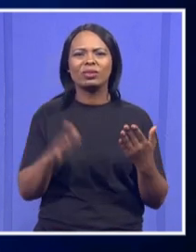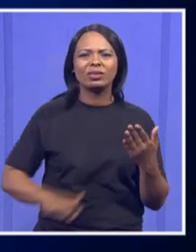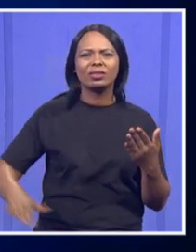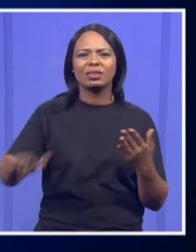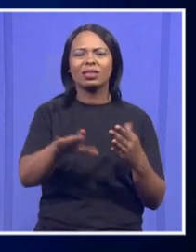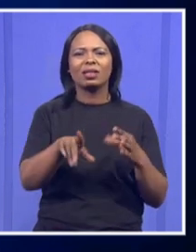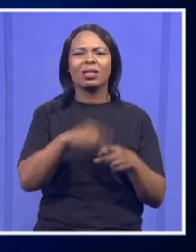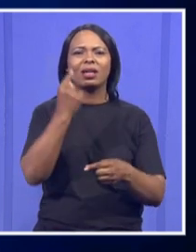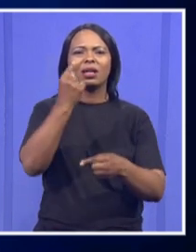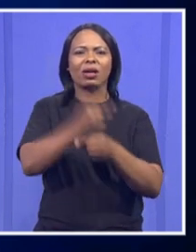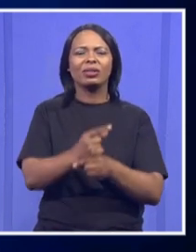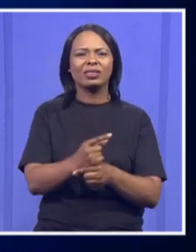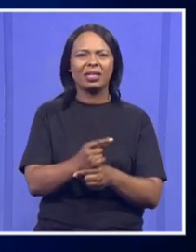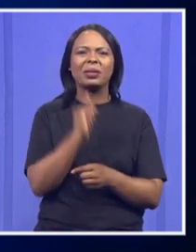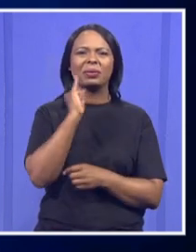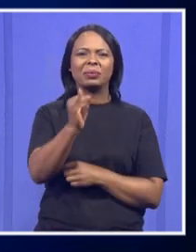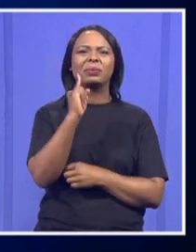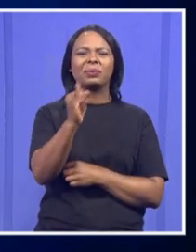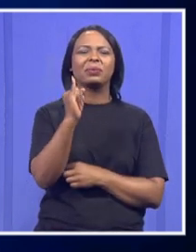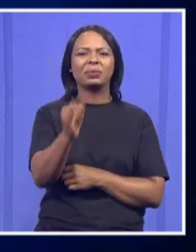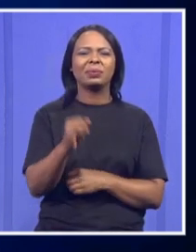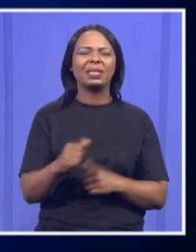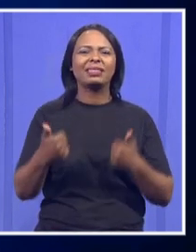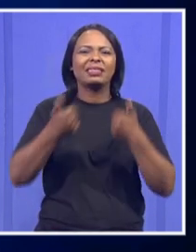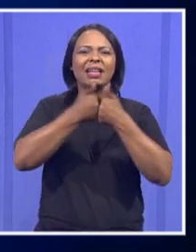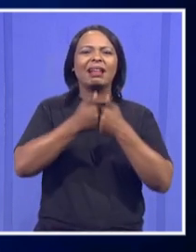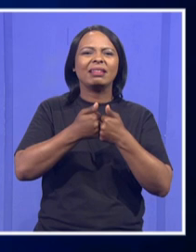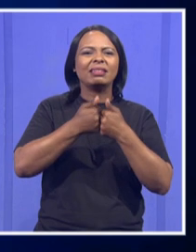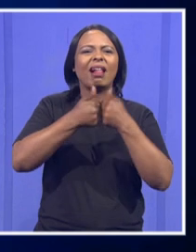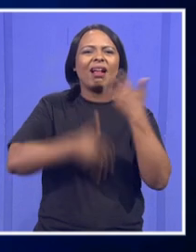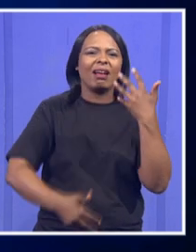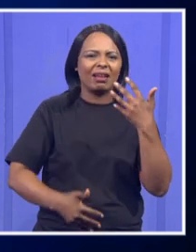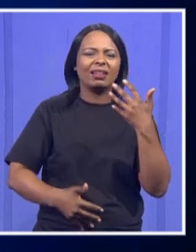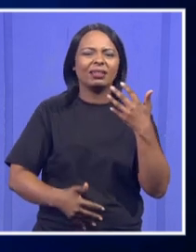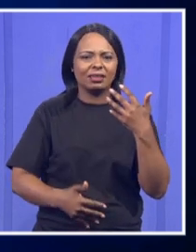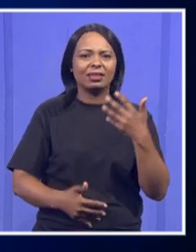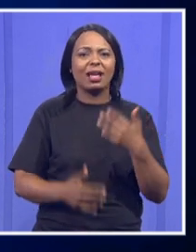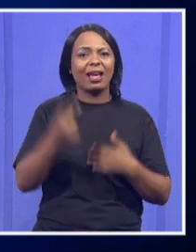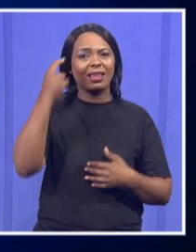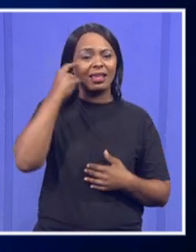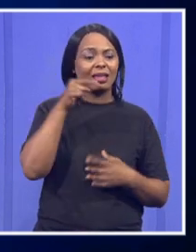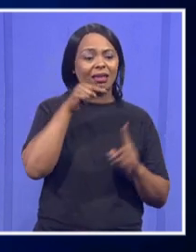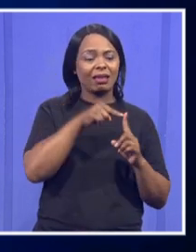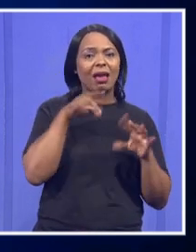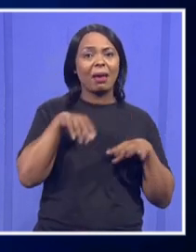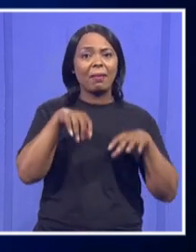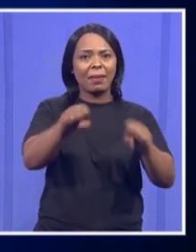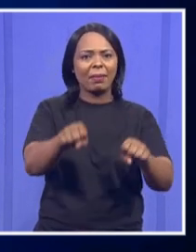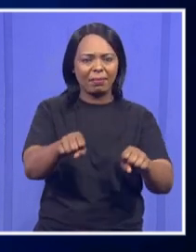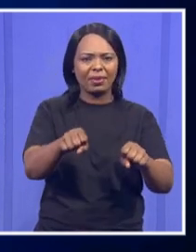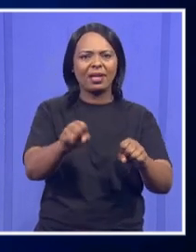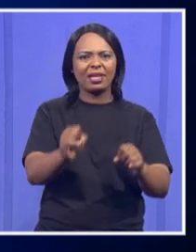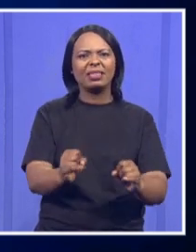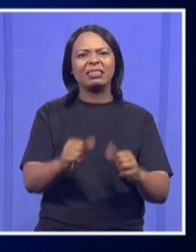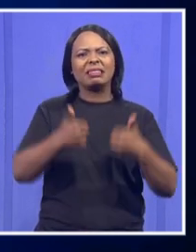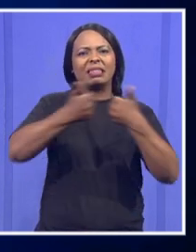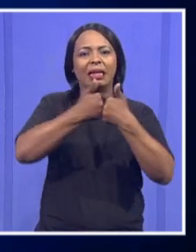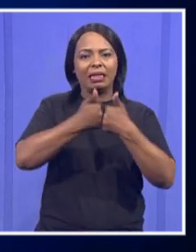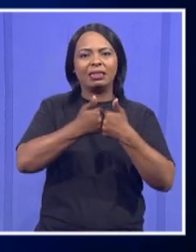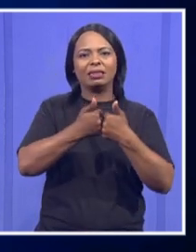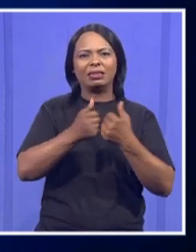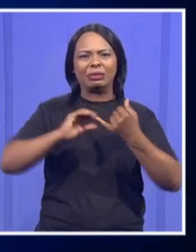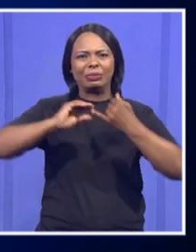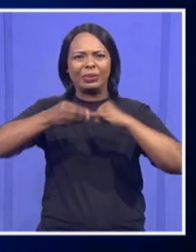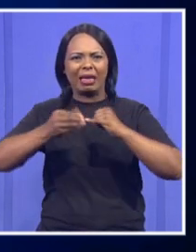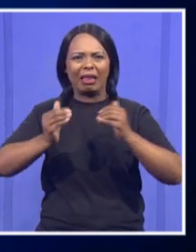are still having serious challenges. I think when he steps in, he also has serious challenges of trying